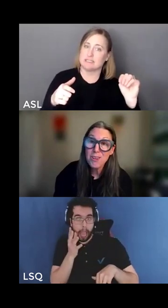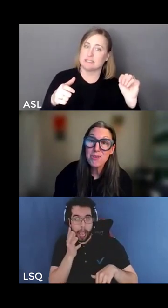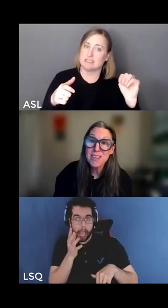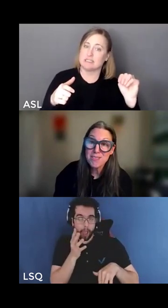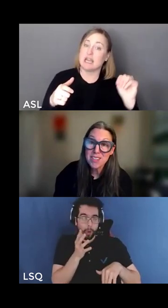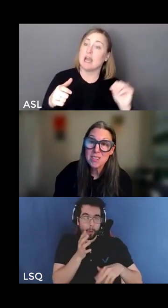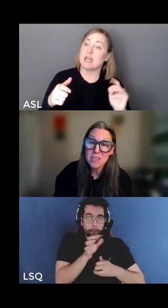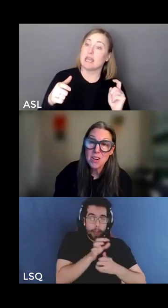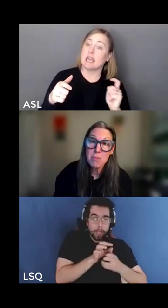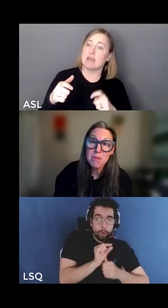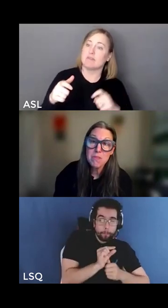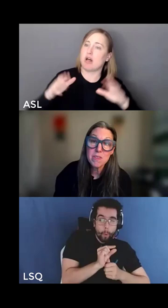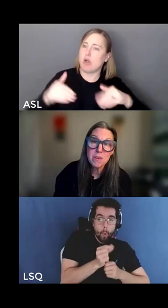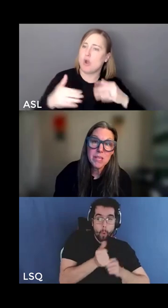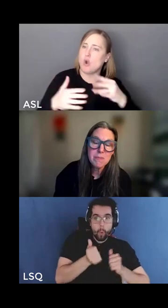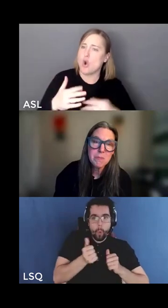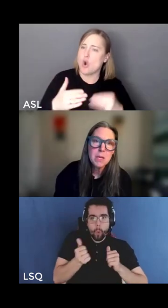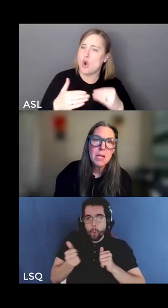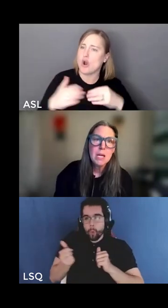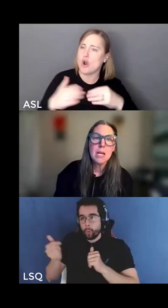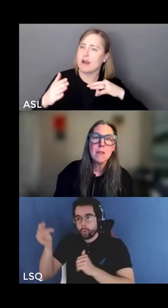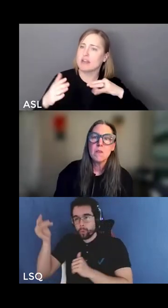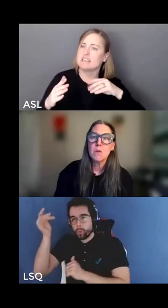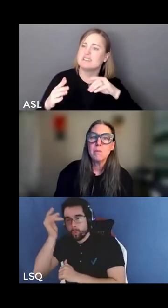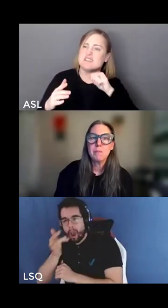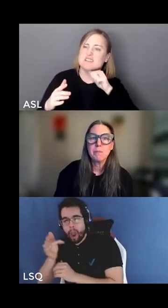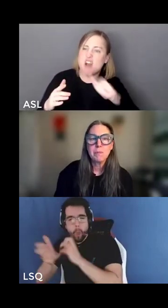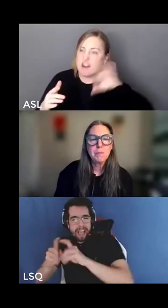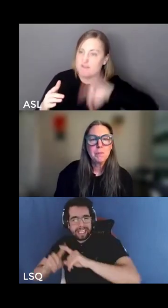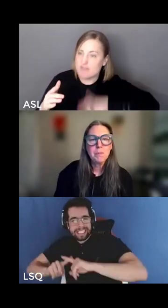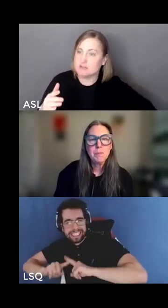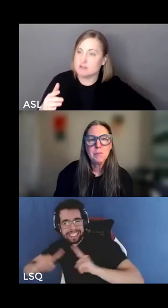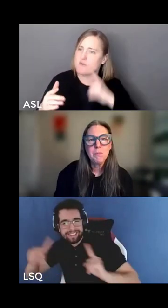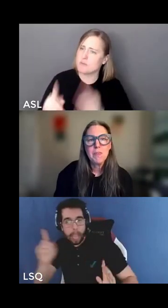else all the rest of us on the top of this coin and so